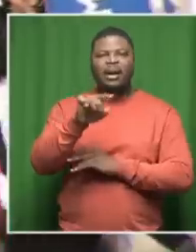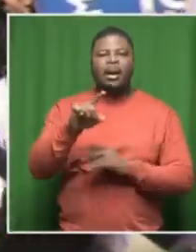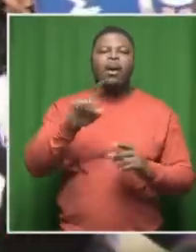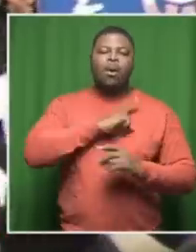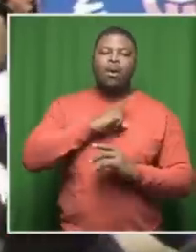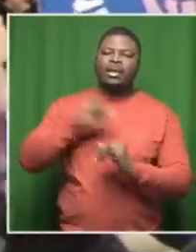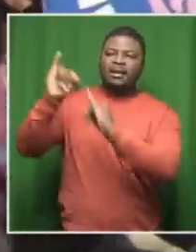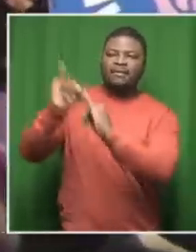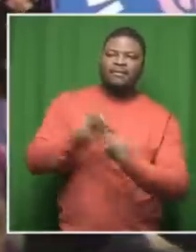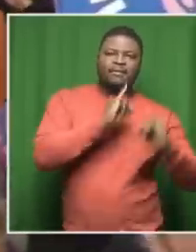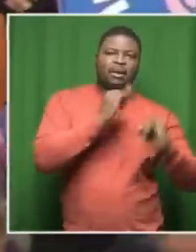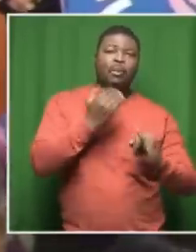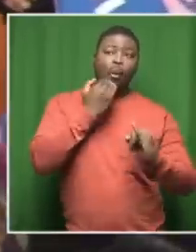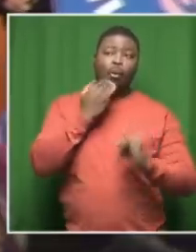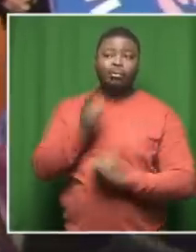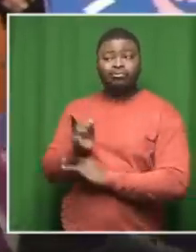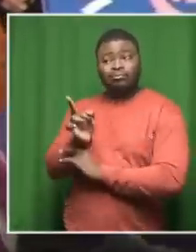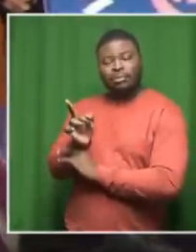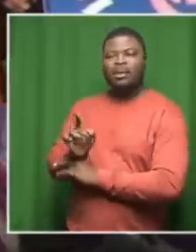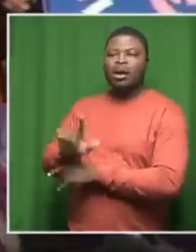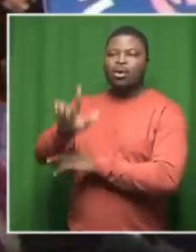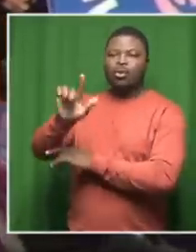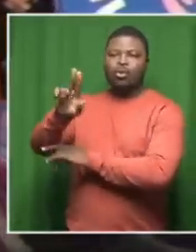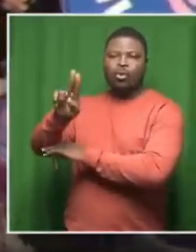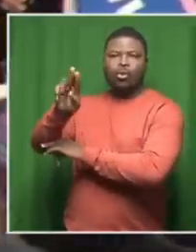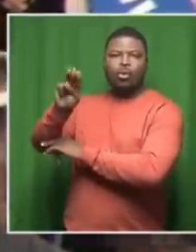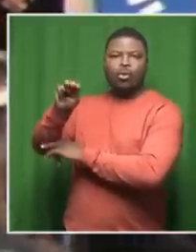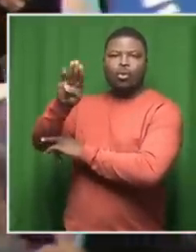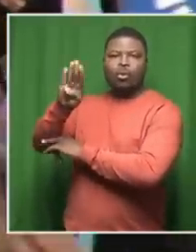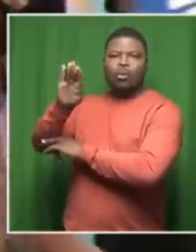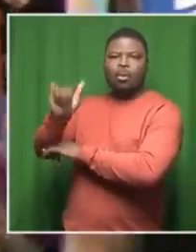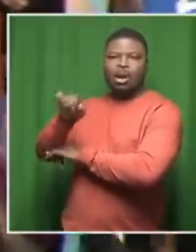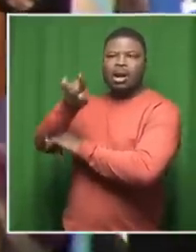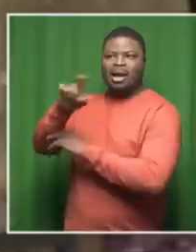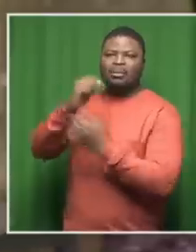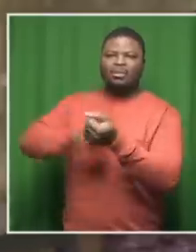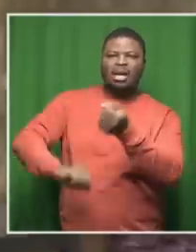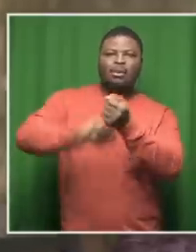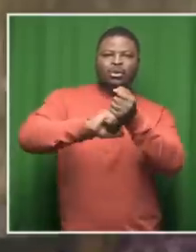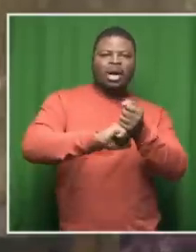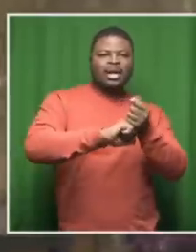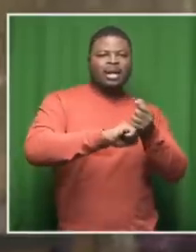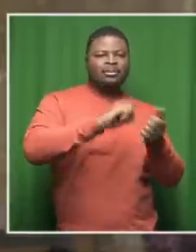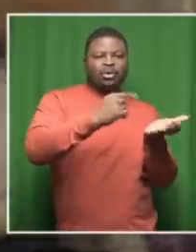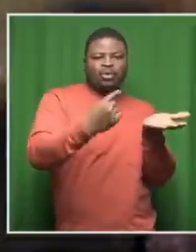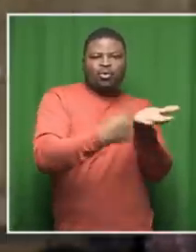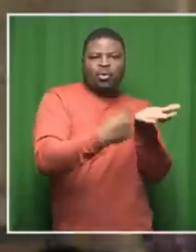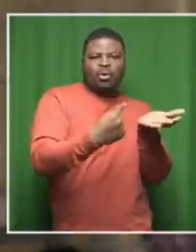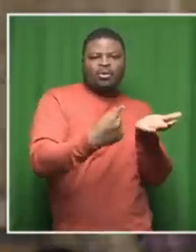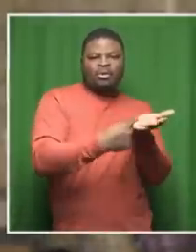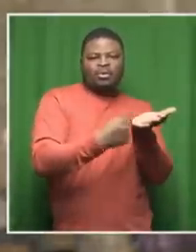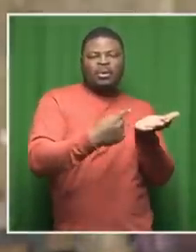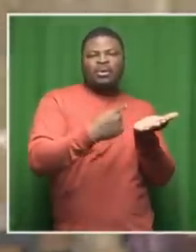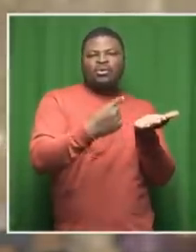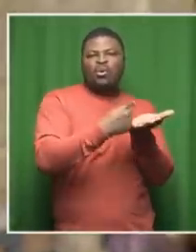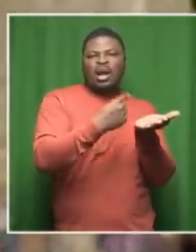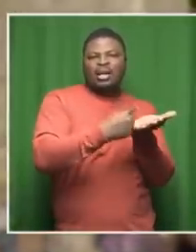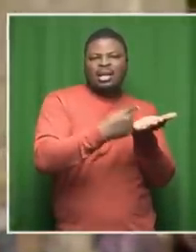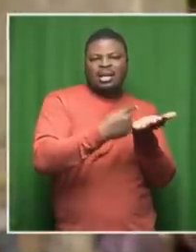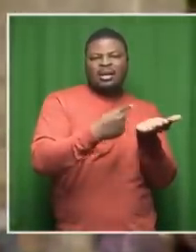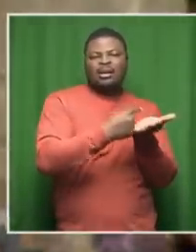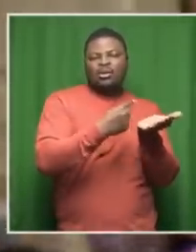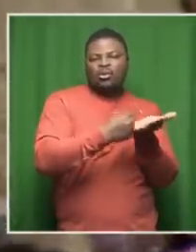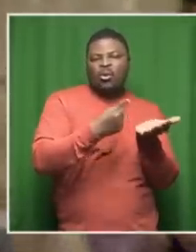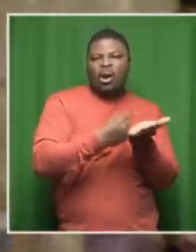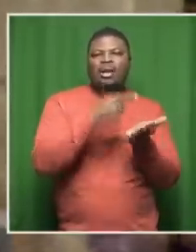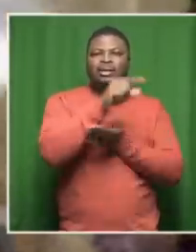professor patrick lumumba who is a vocal supporter of uganda's anti-homosexual bill and this didn't sit well with quite a lot of people uh